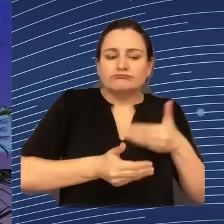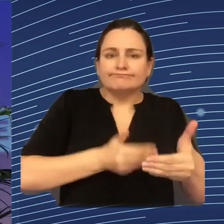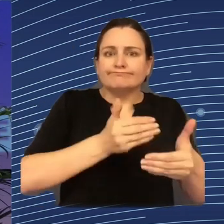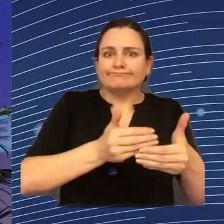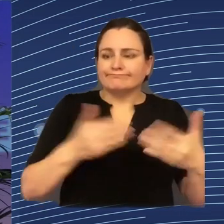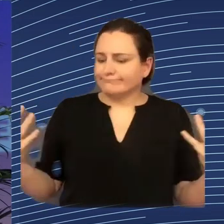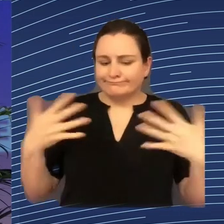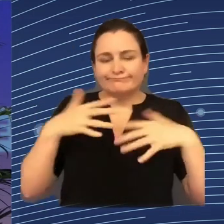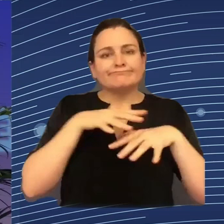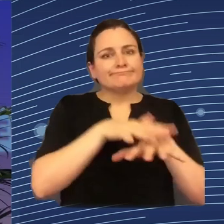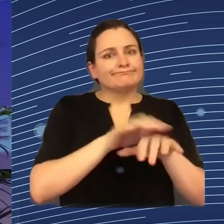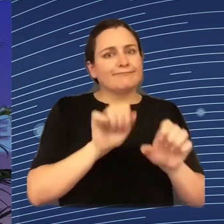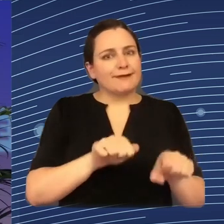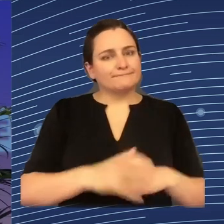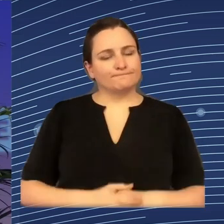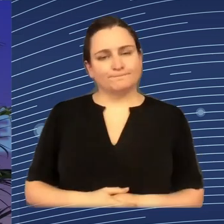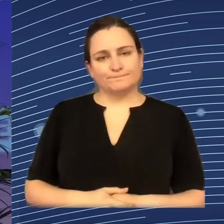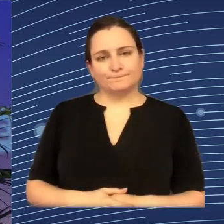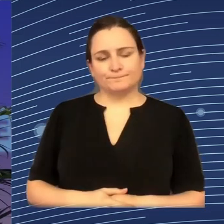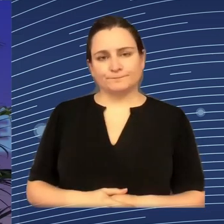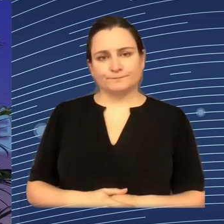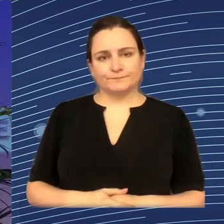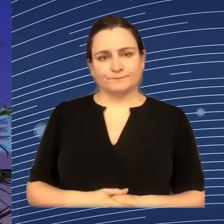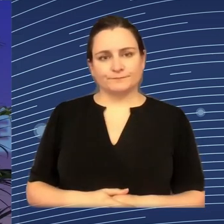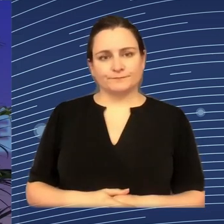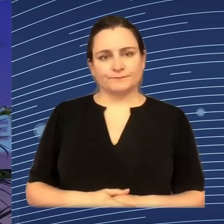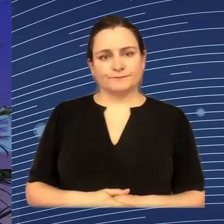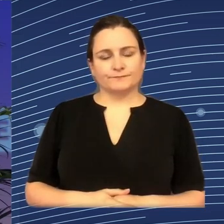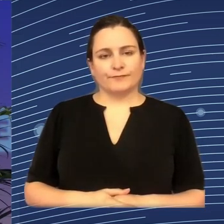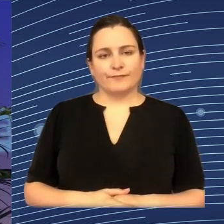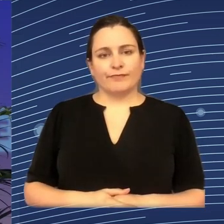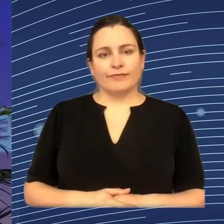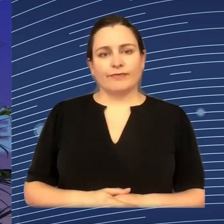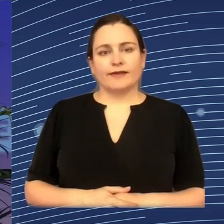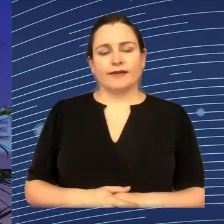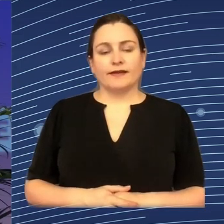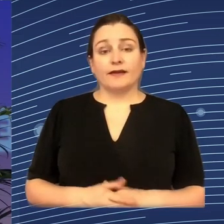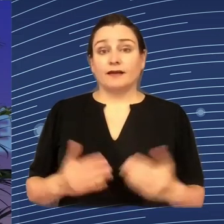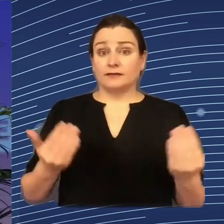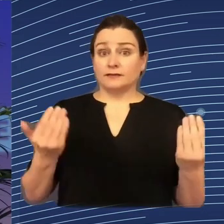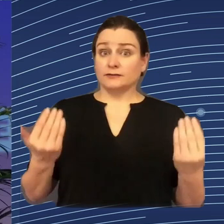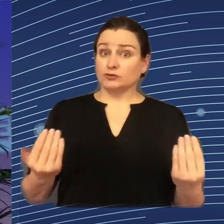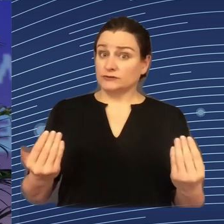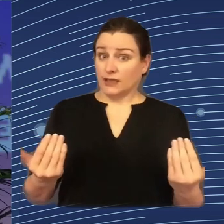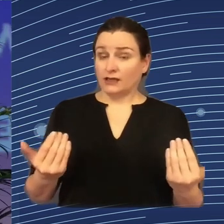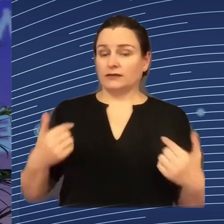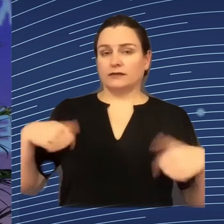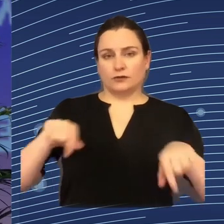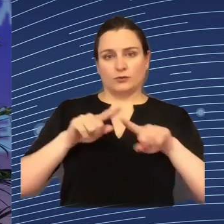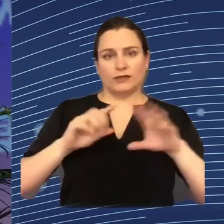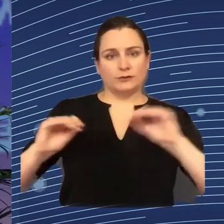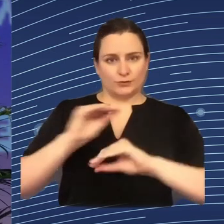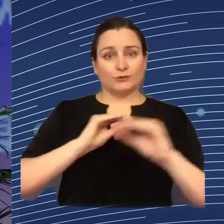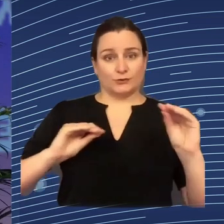But there is, of course, in the broader picture, I think already today, we can see that there is a lot of good ideas that comes from the workers.